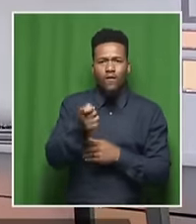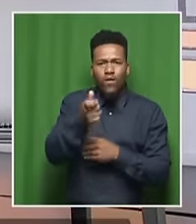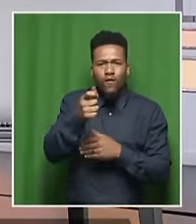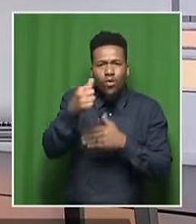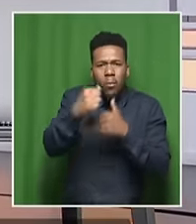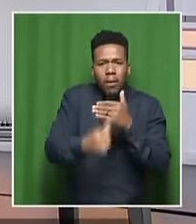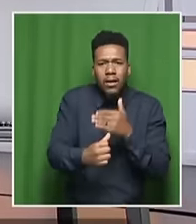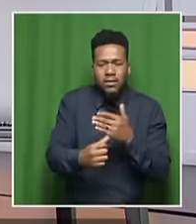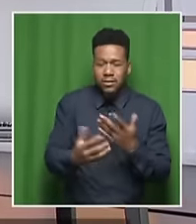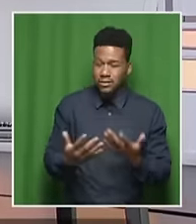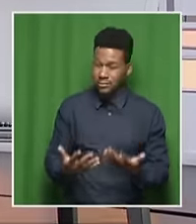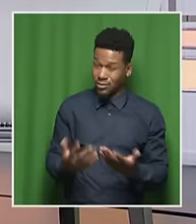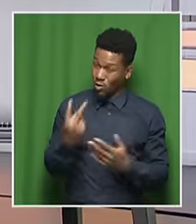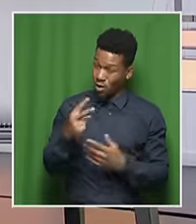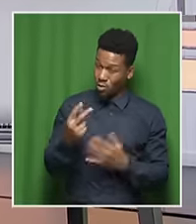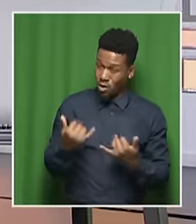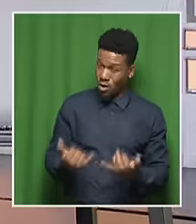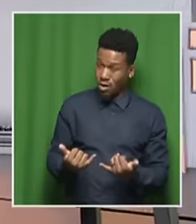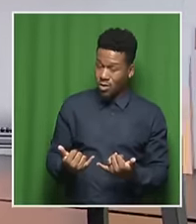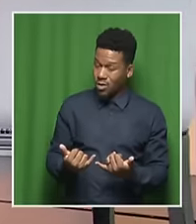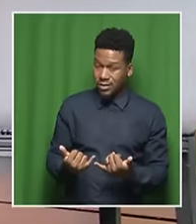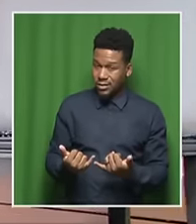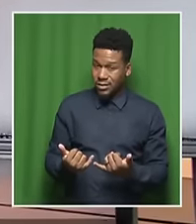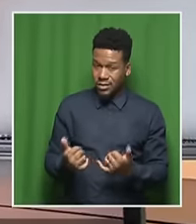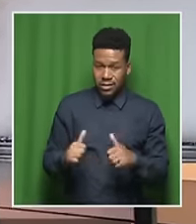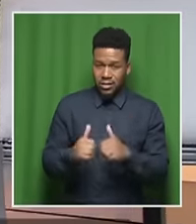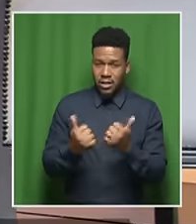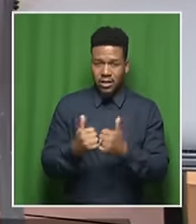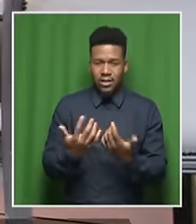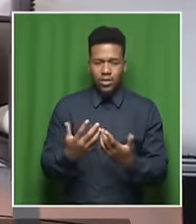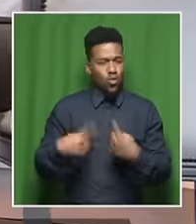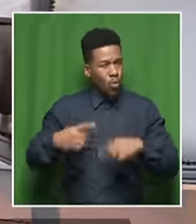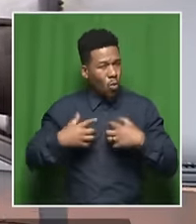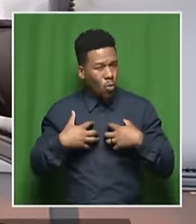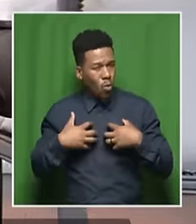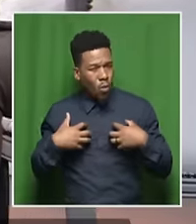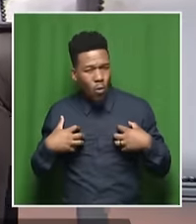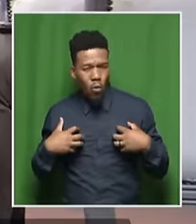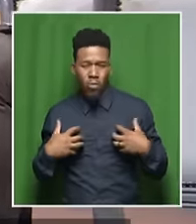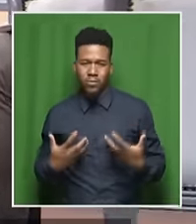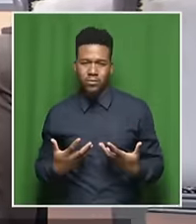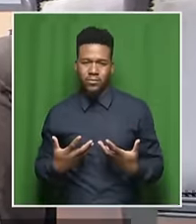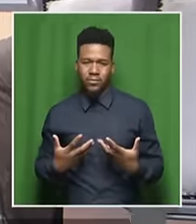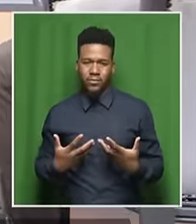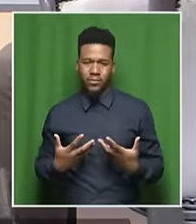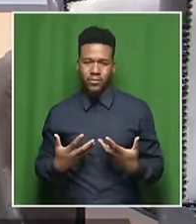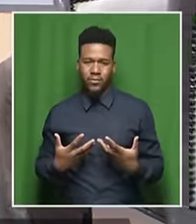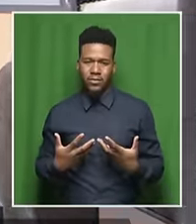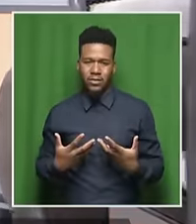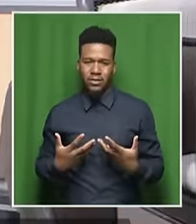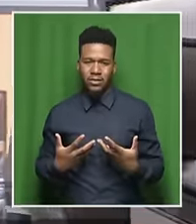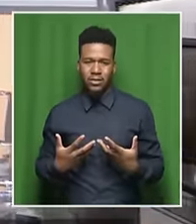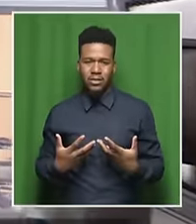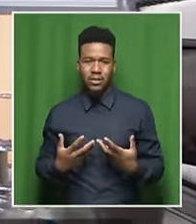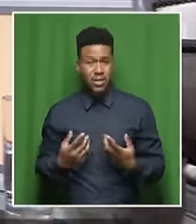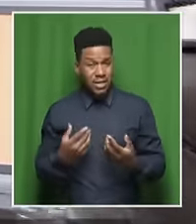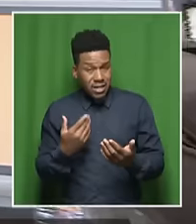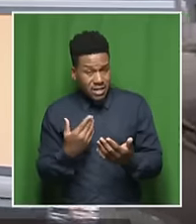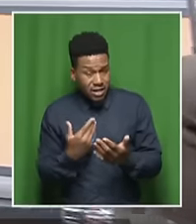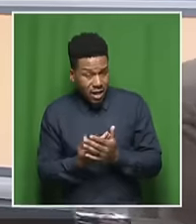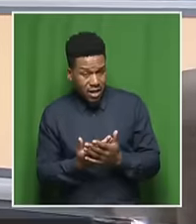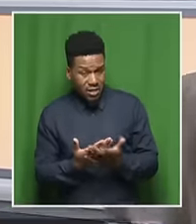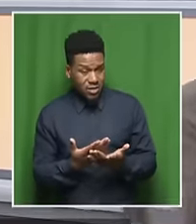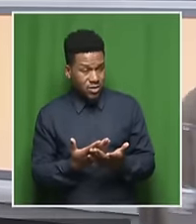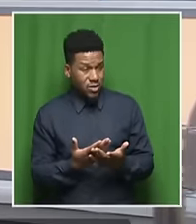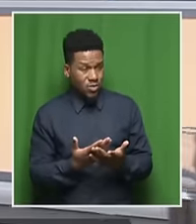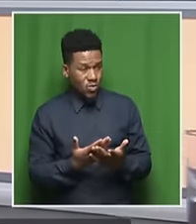itself is delayed by nine years. We worried. South Africa are worried. Are we warranted to be this worried?